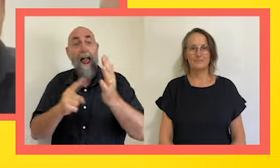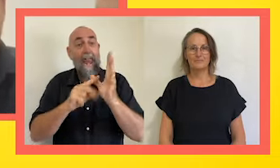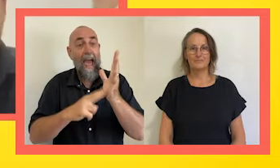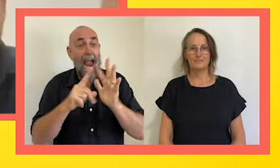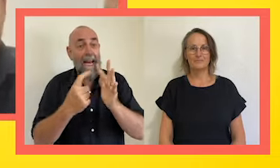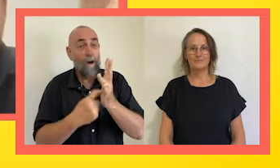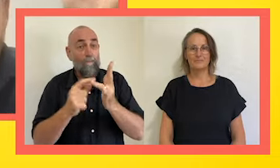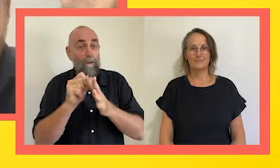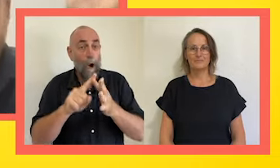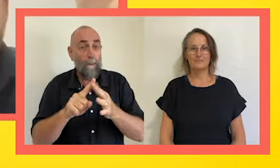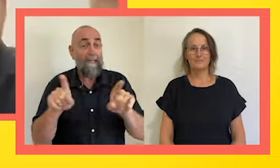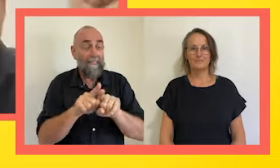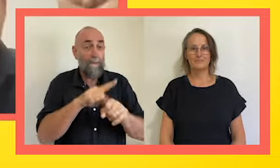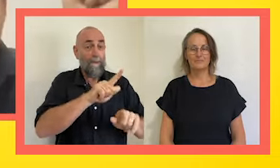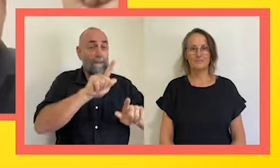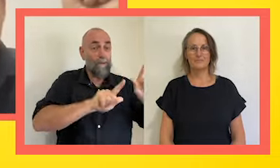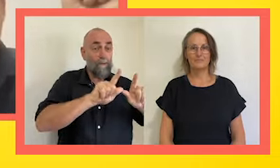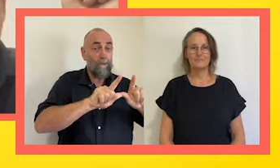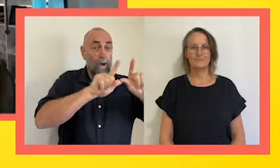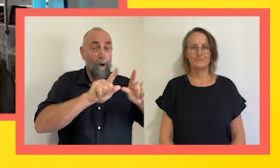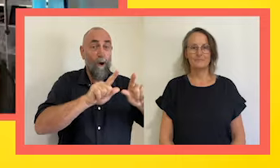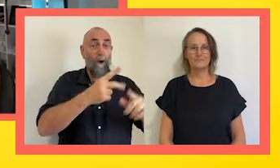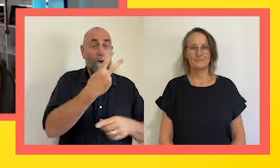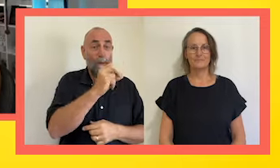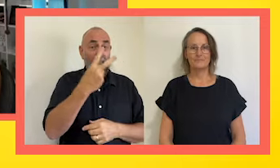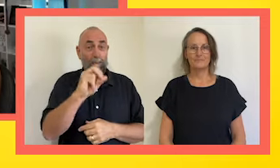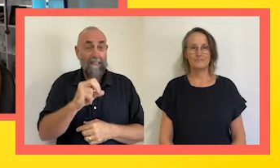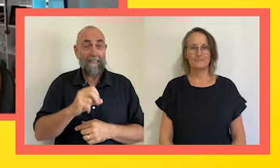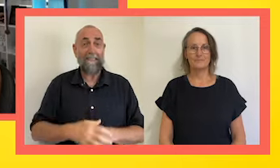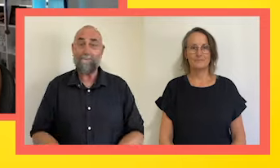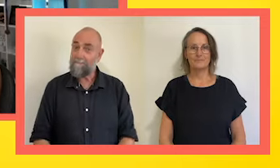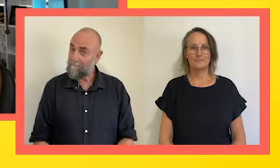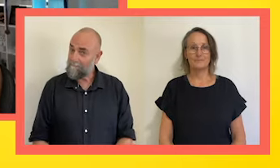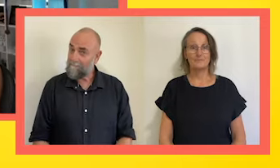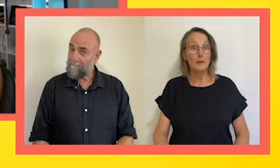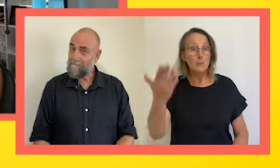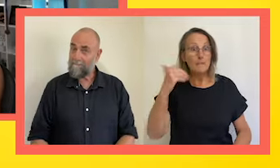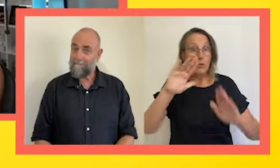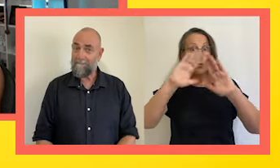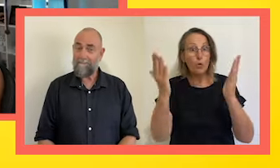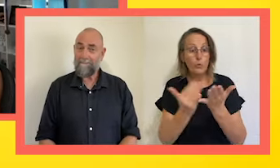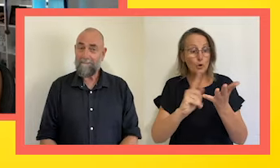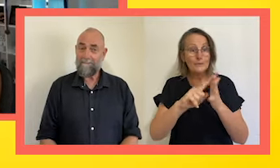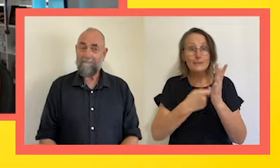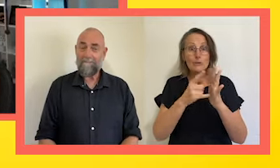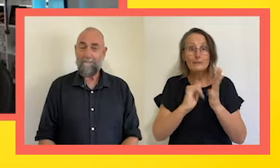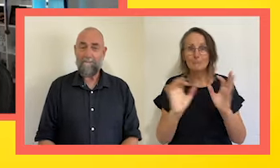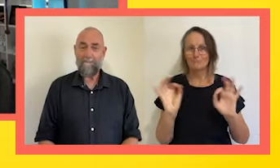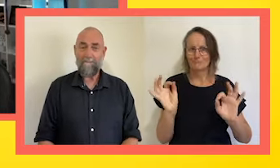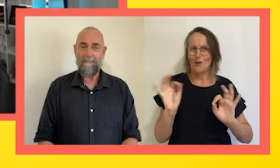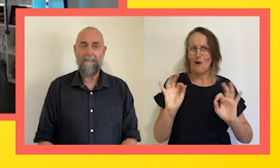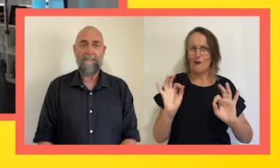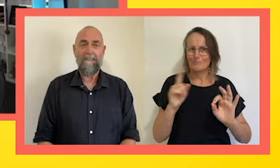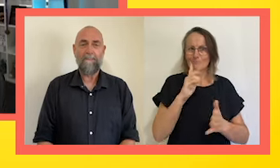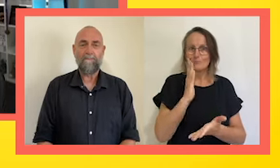you did in 2020? At World Series? No, I didn't, actually. In full honesty, the World Series competition